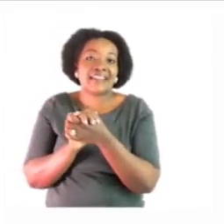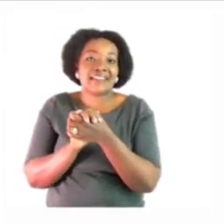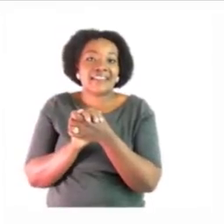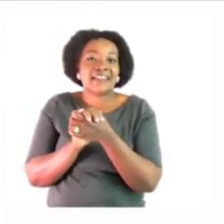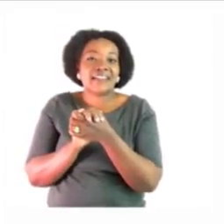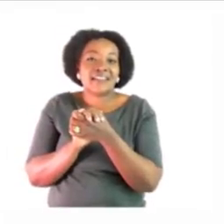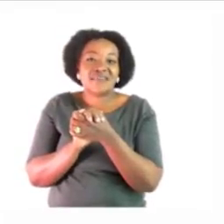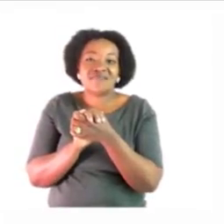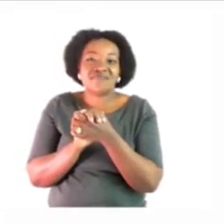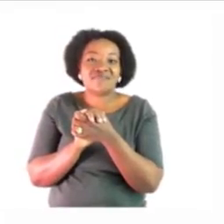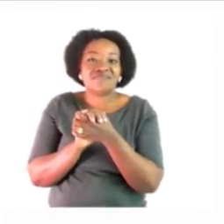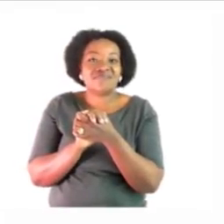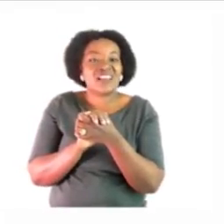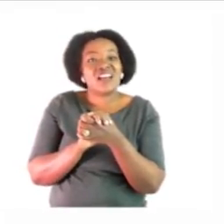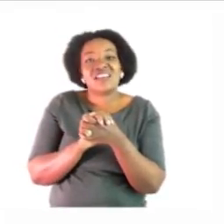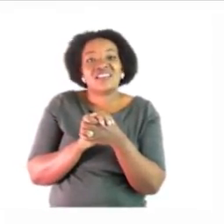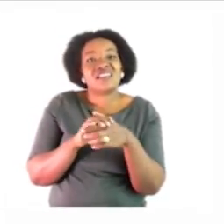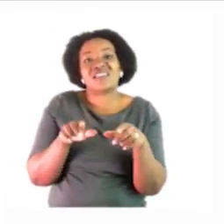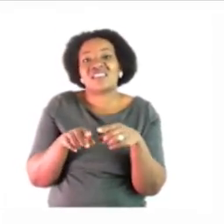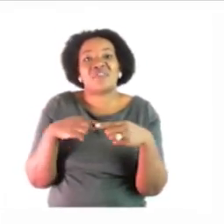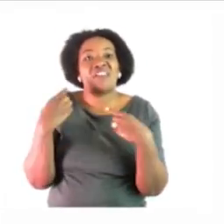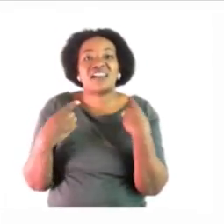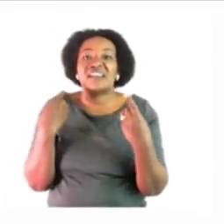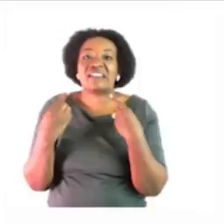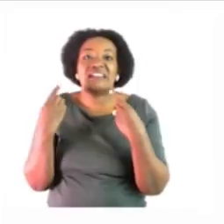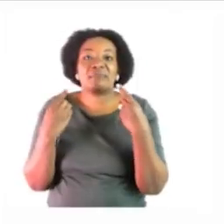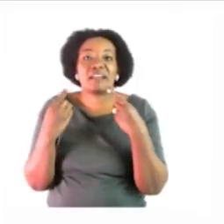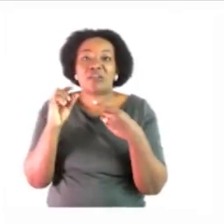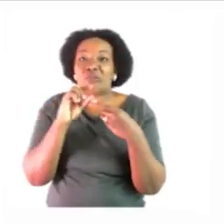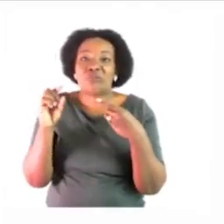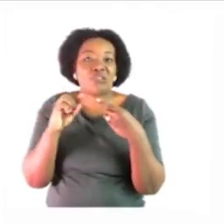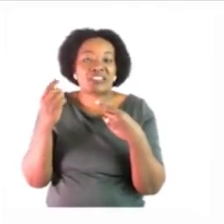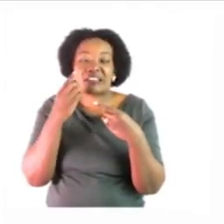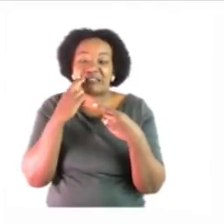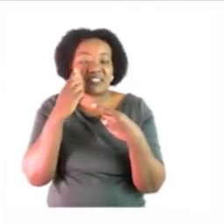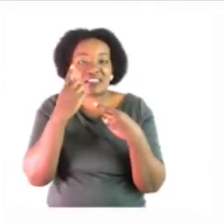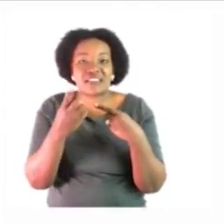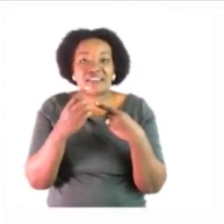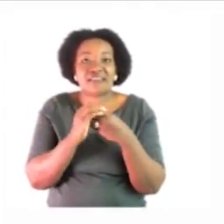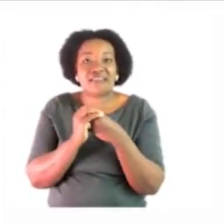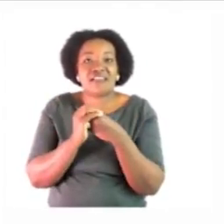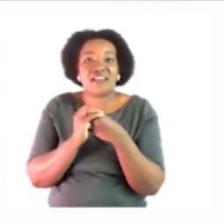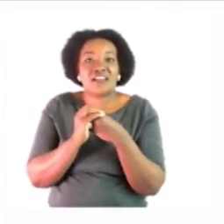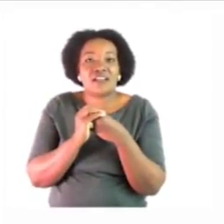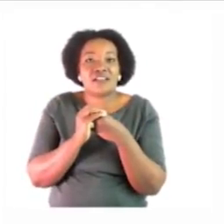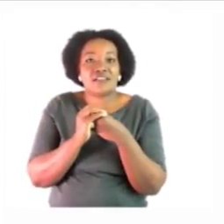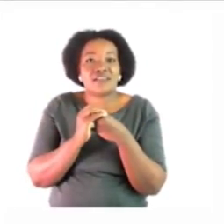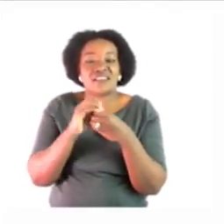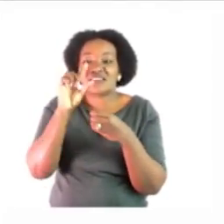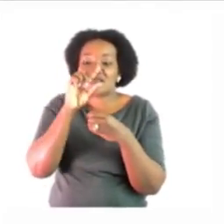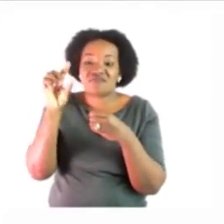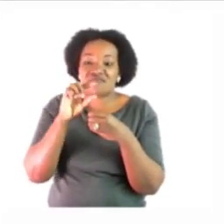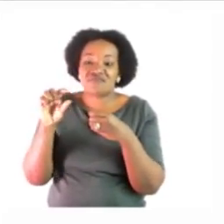now this is just also to play around with the side words the words that mostly appears frequently when we are reading